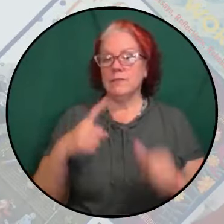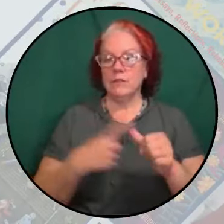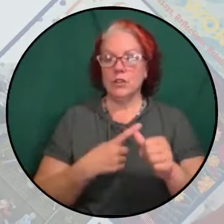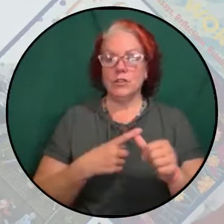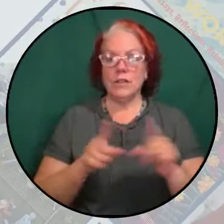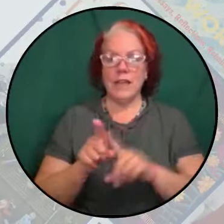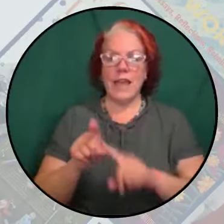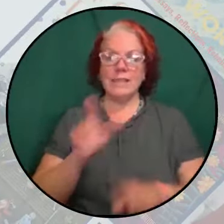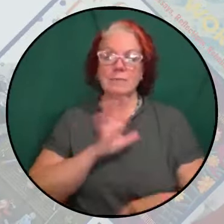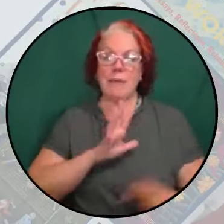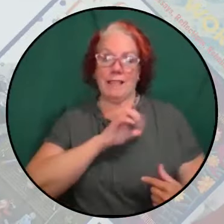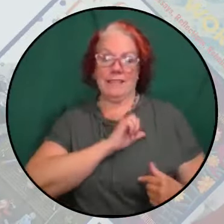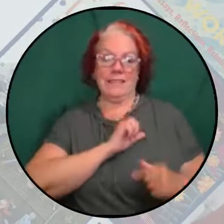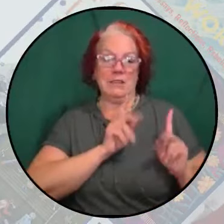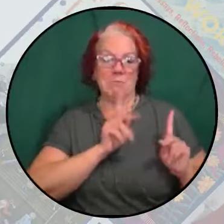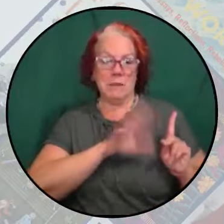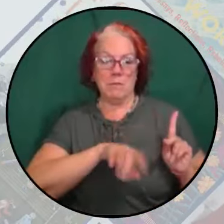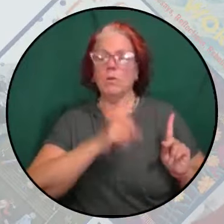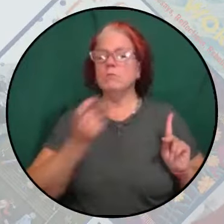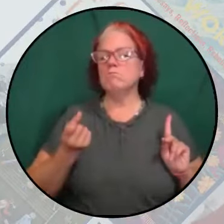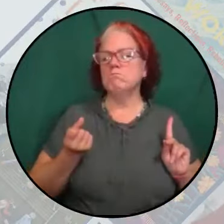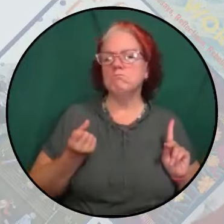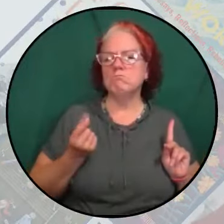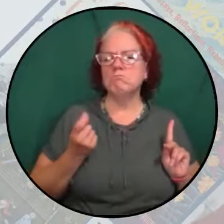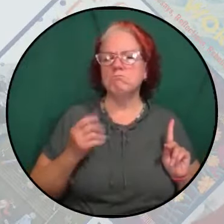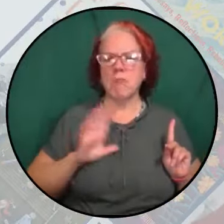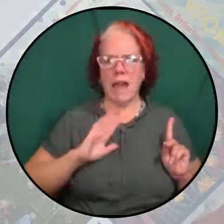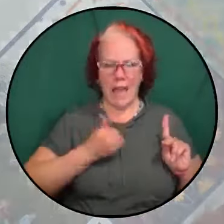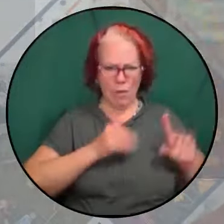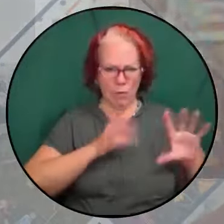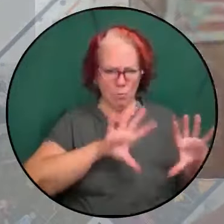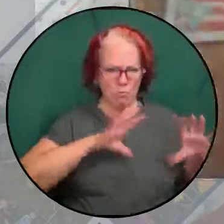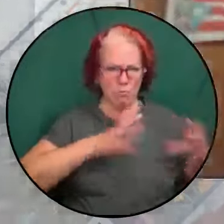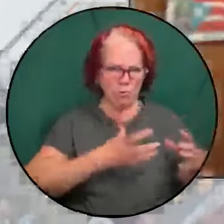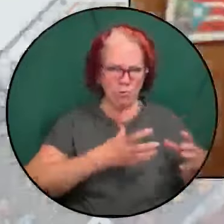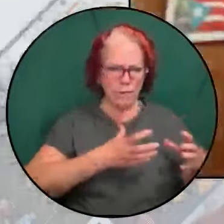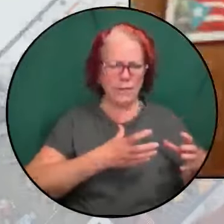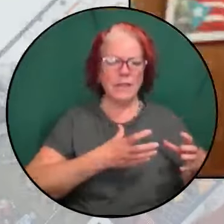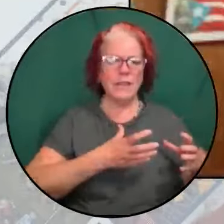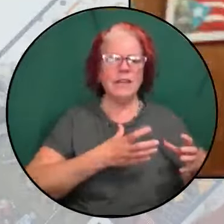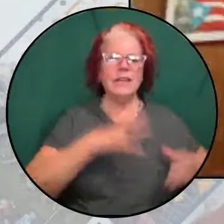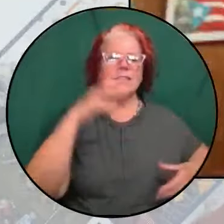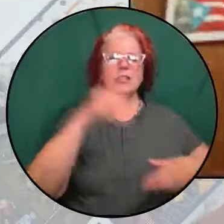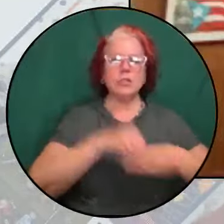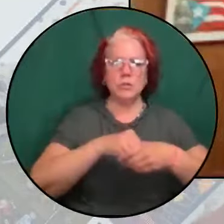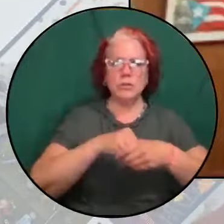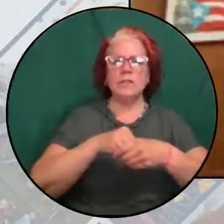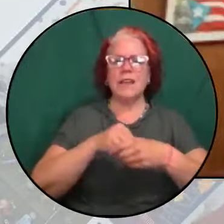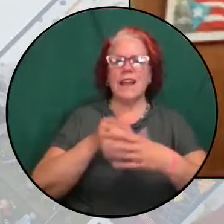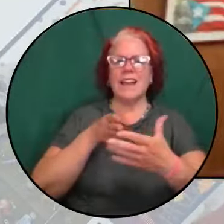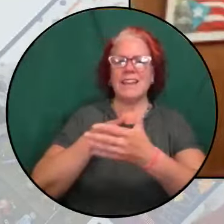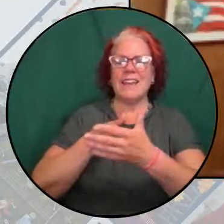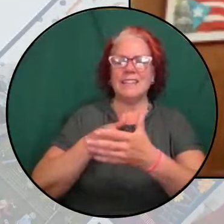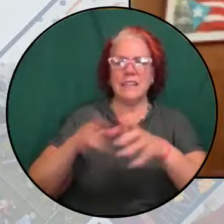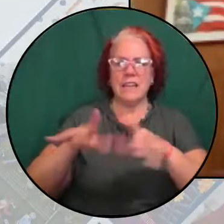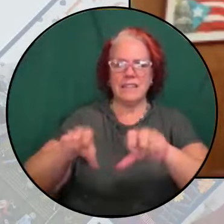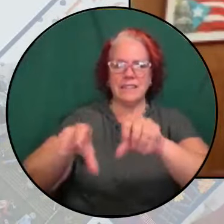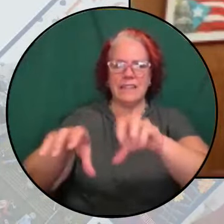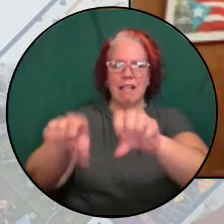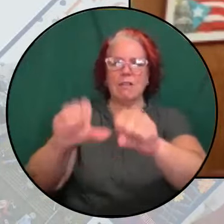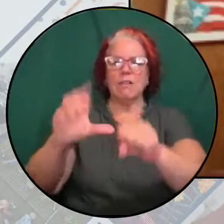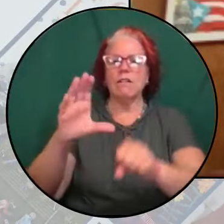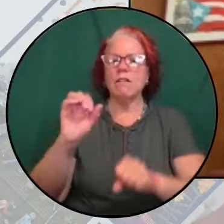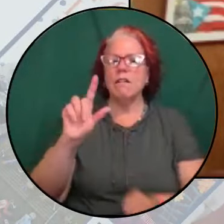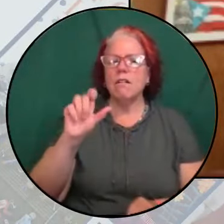Palestinians, we understand our movement as part of the movement against settler colonialism. We understand our